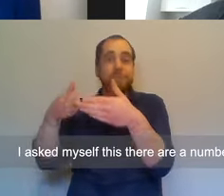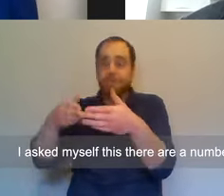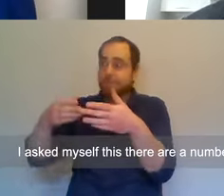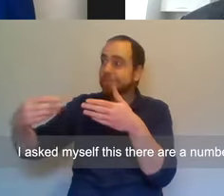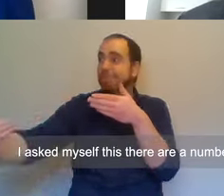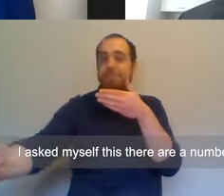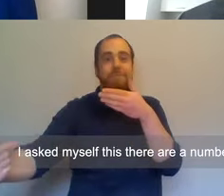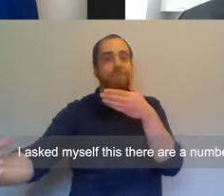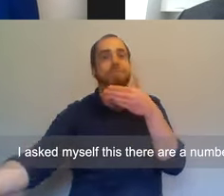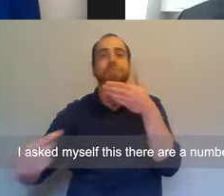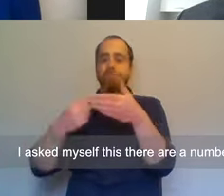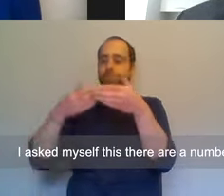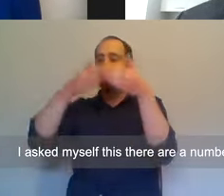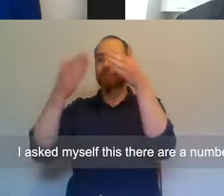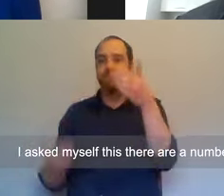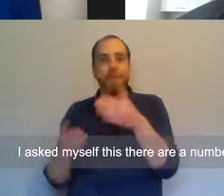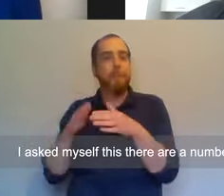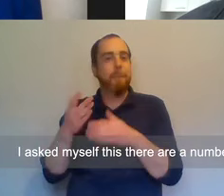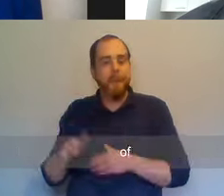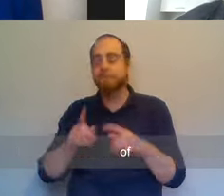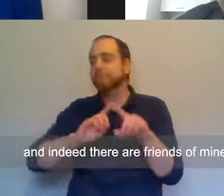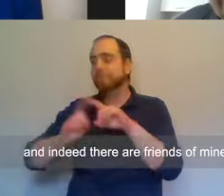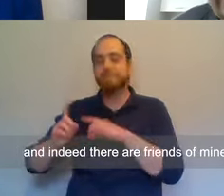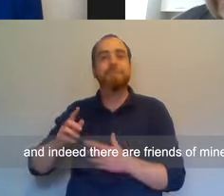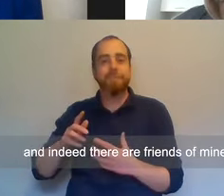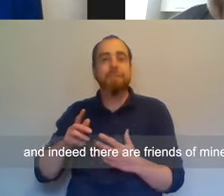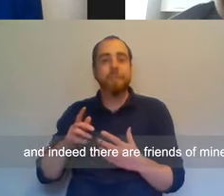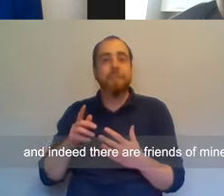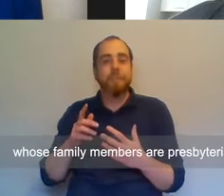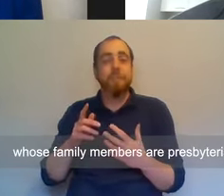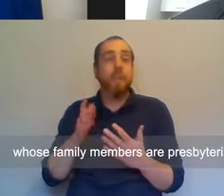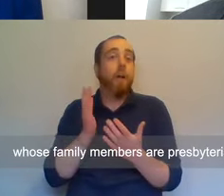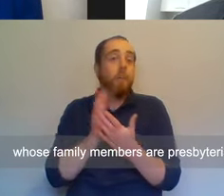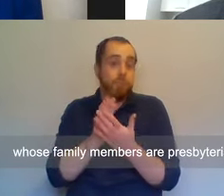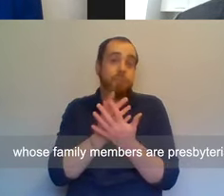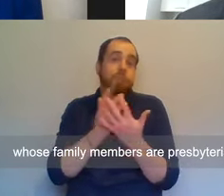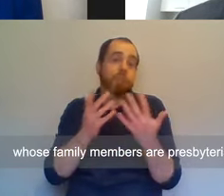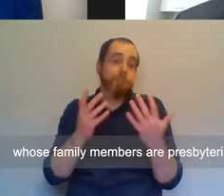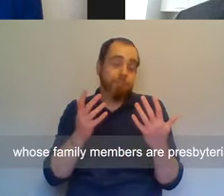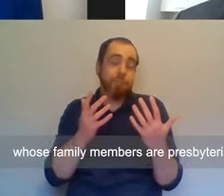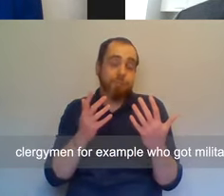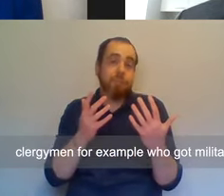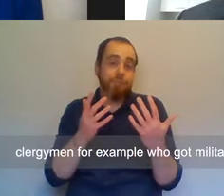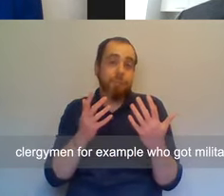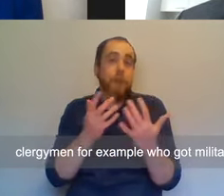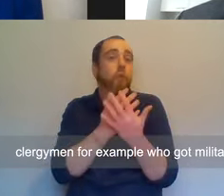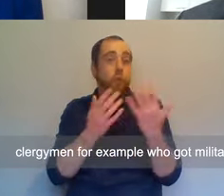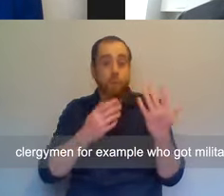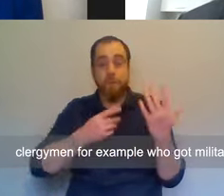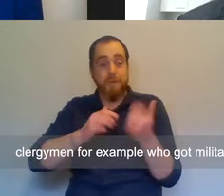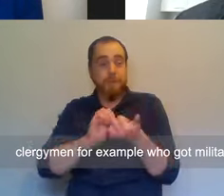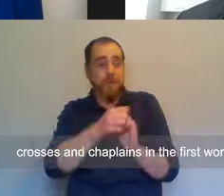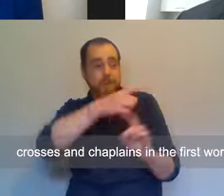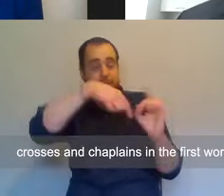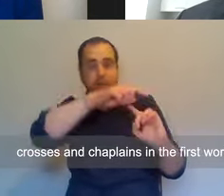I asked myself this, there are a number of, and indeed there are friends of mine whose family members are Presbyterian clergymen, for example,